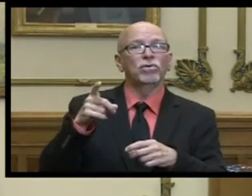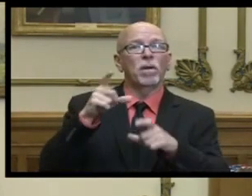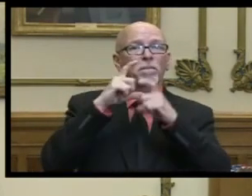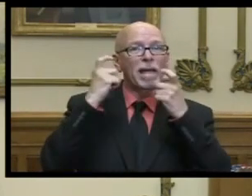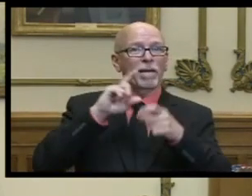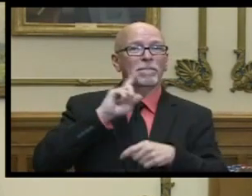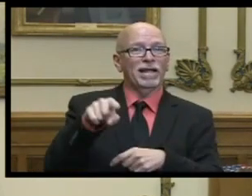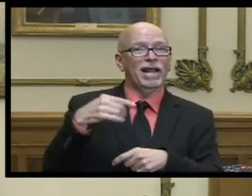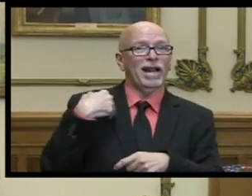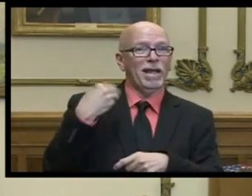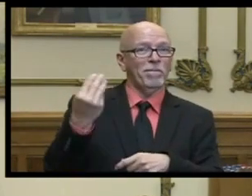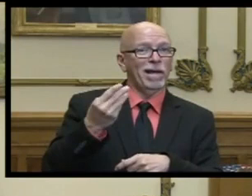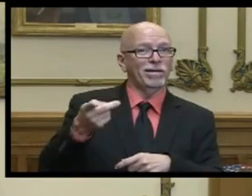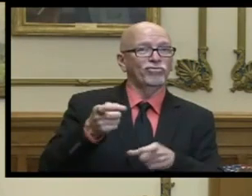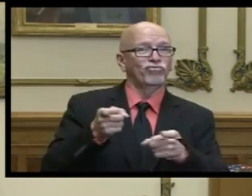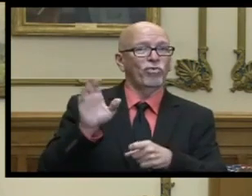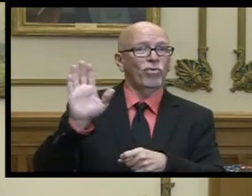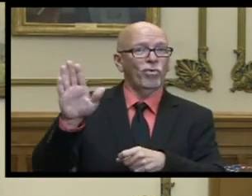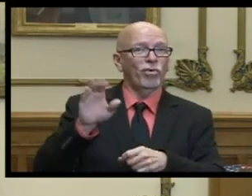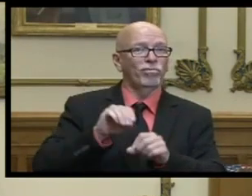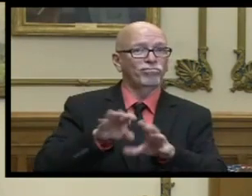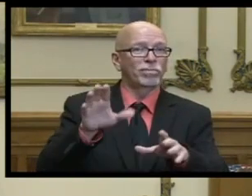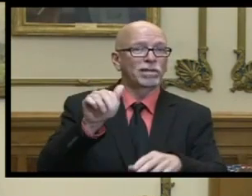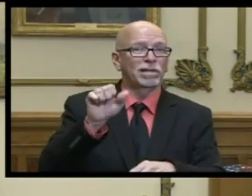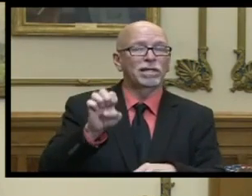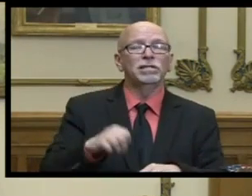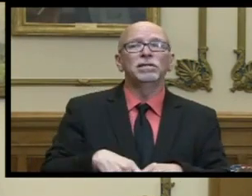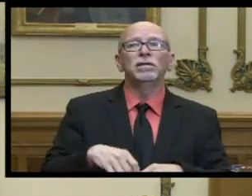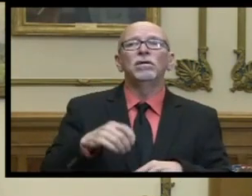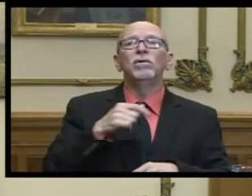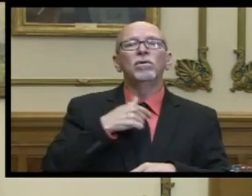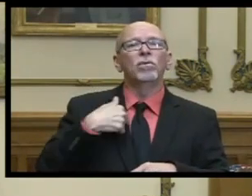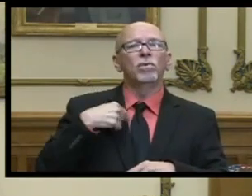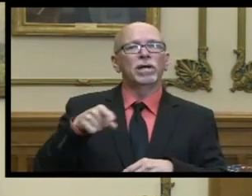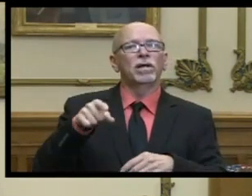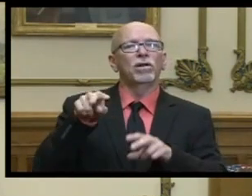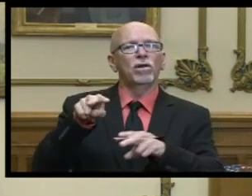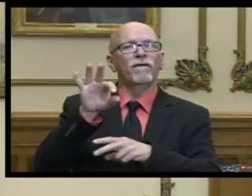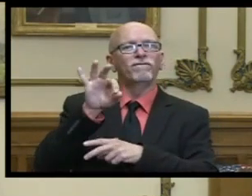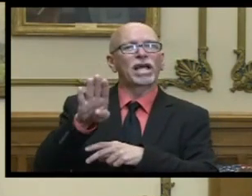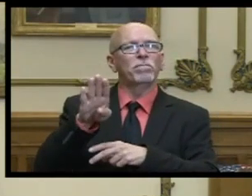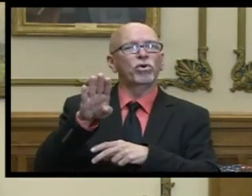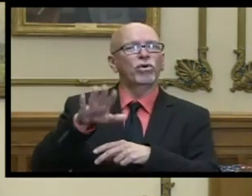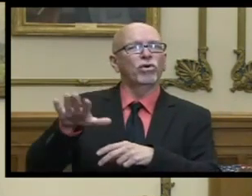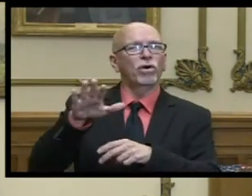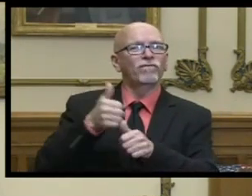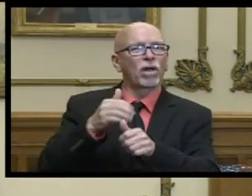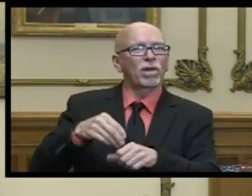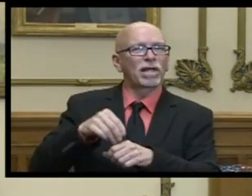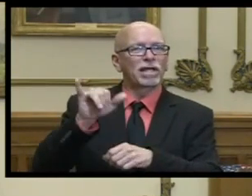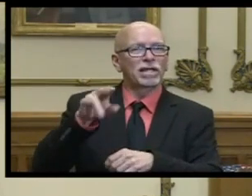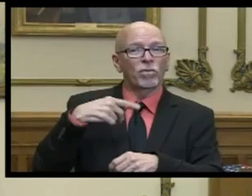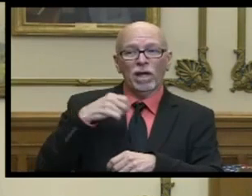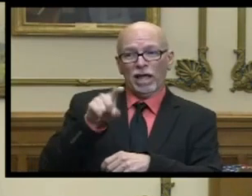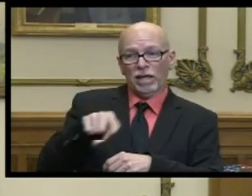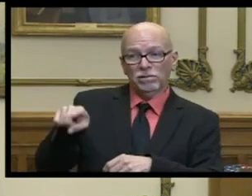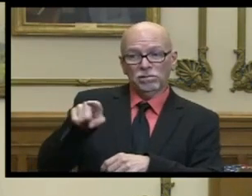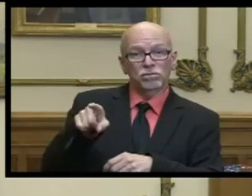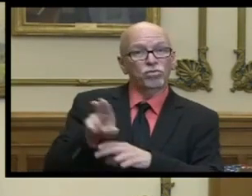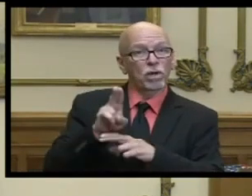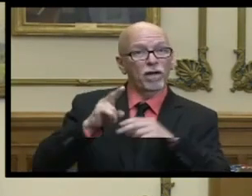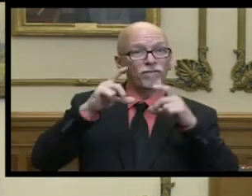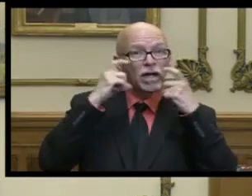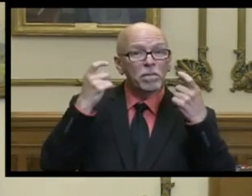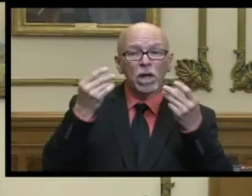monday to try to control their rise in cases we pulled our our facebook followers here in northeast india and asked them do you wear a face mask